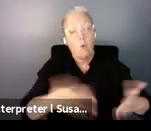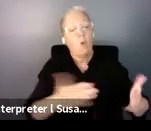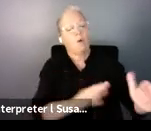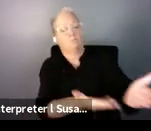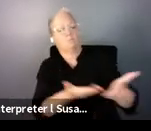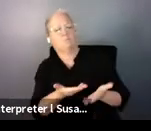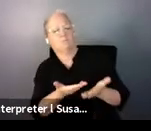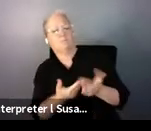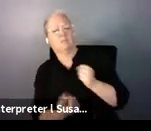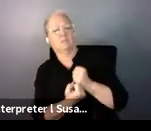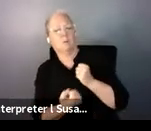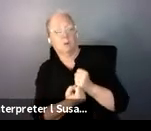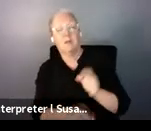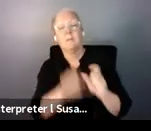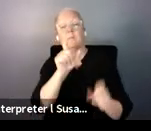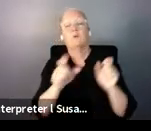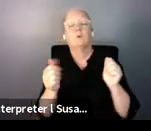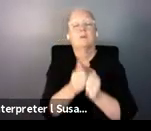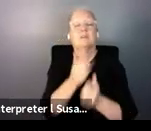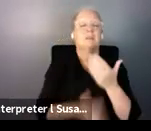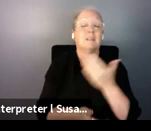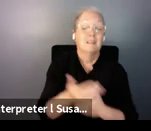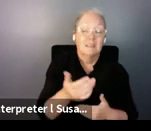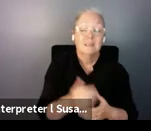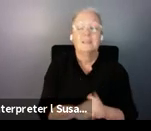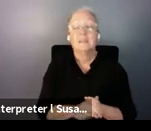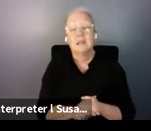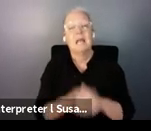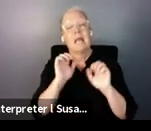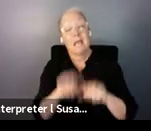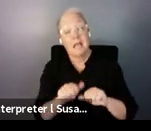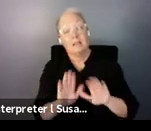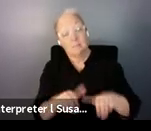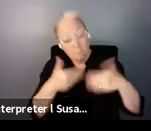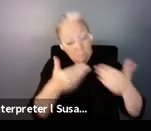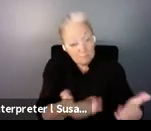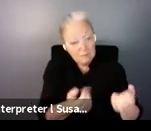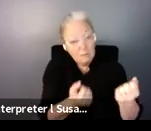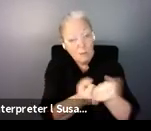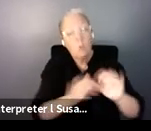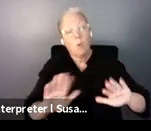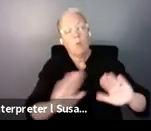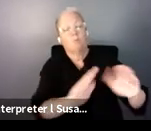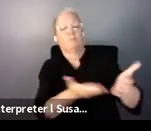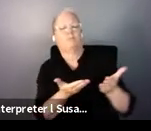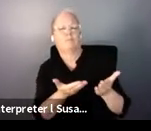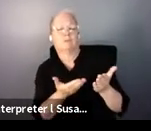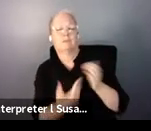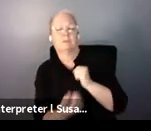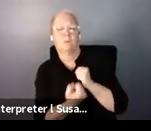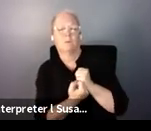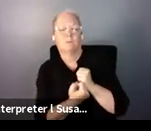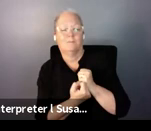Person with disability can be also both recipient and provider of support, support. But many of them may